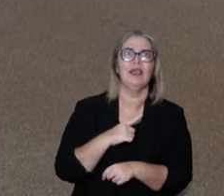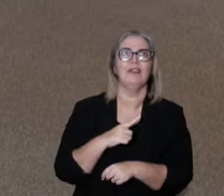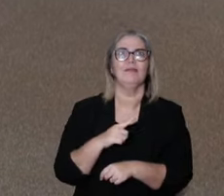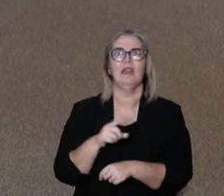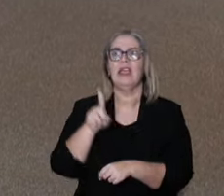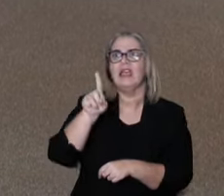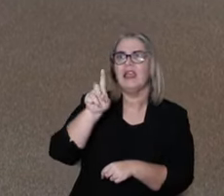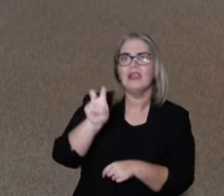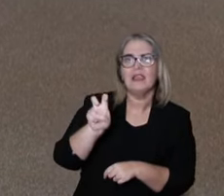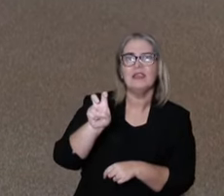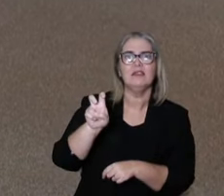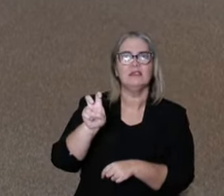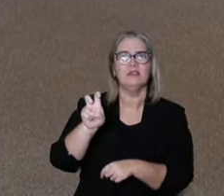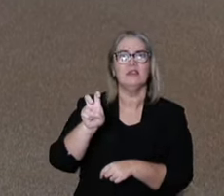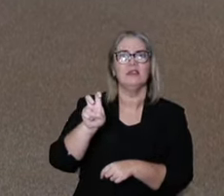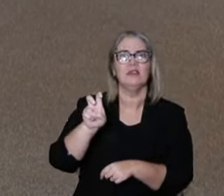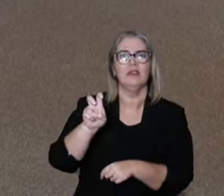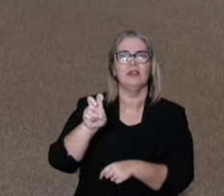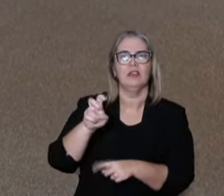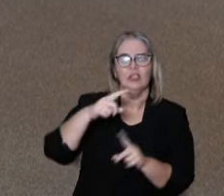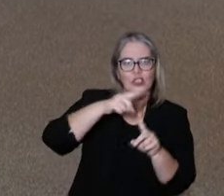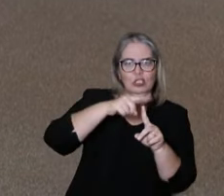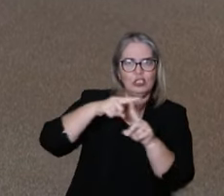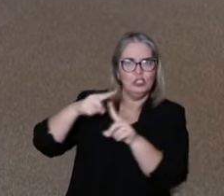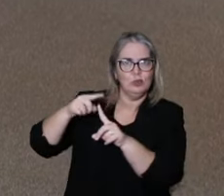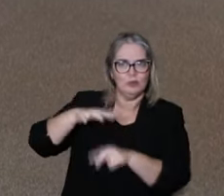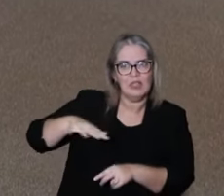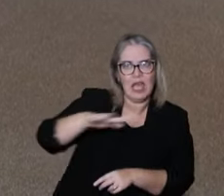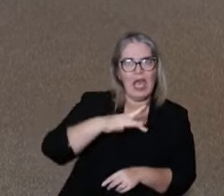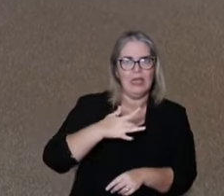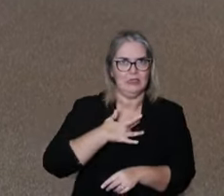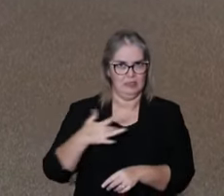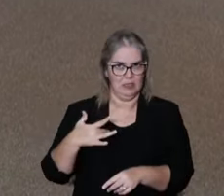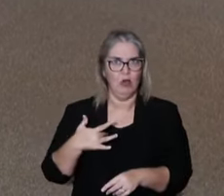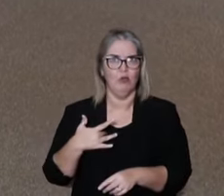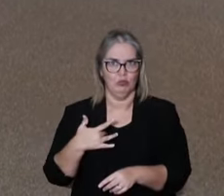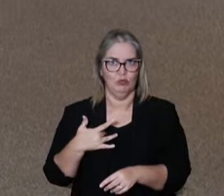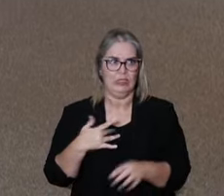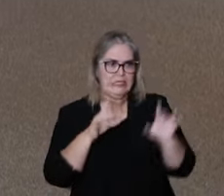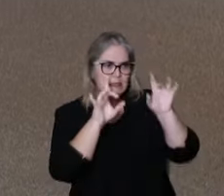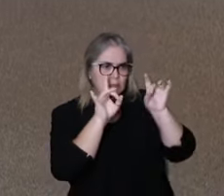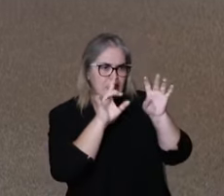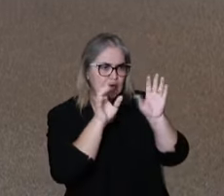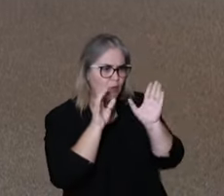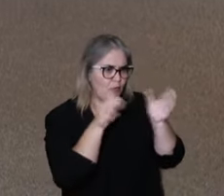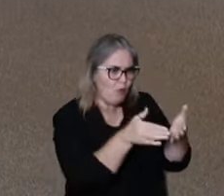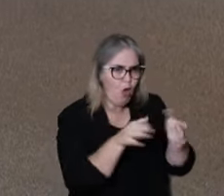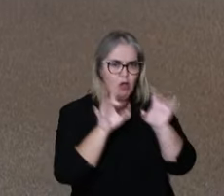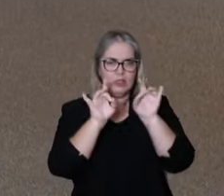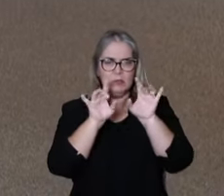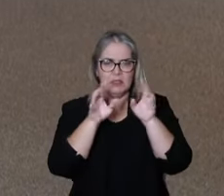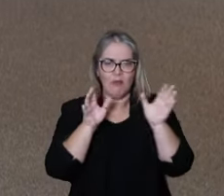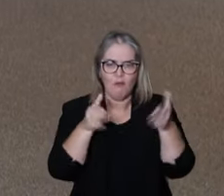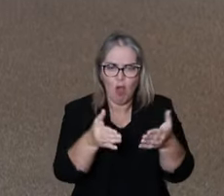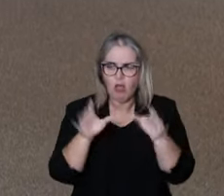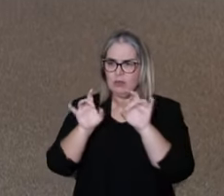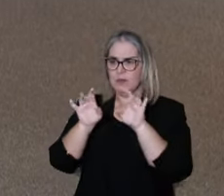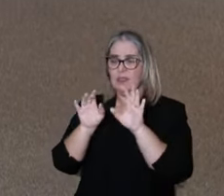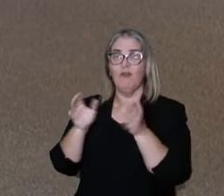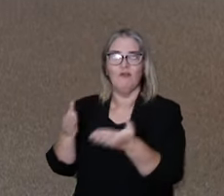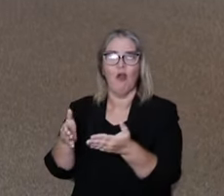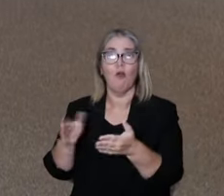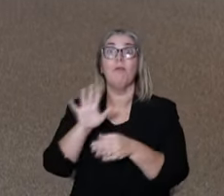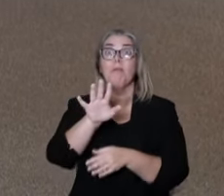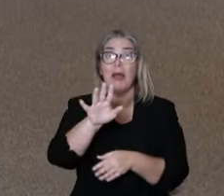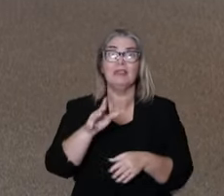in Brazil, for example, with 15 different professionals and each one has their specialties and the care,